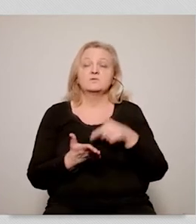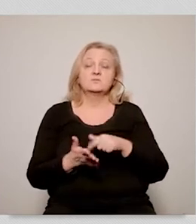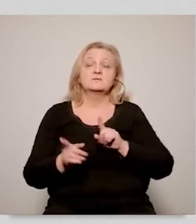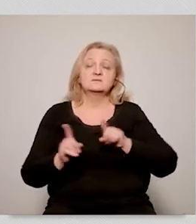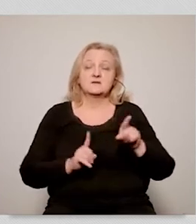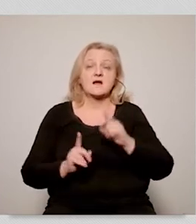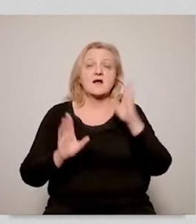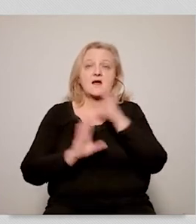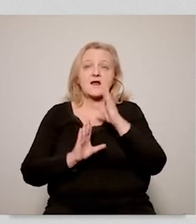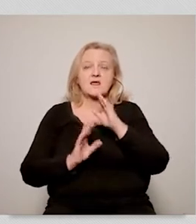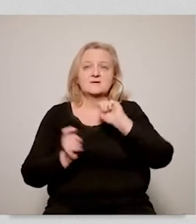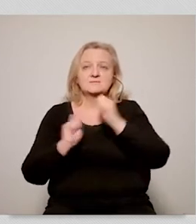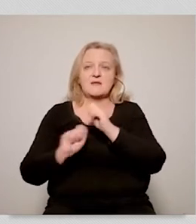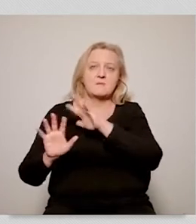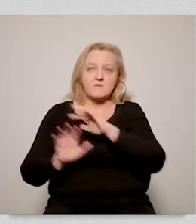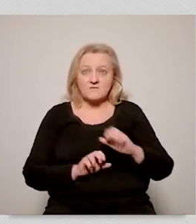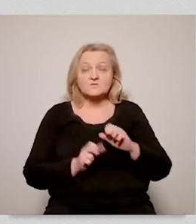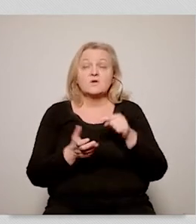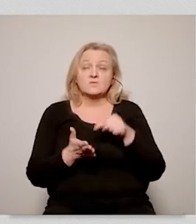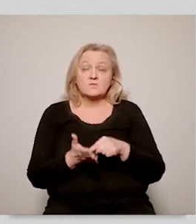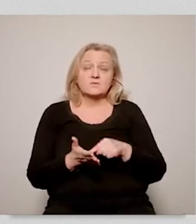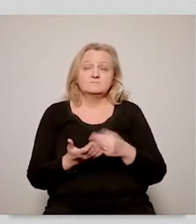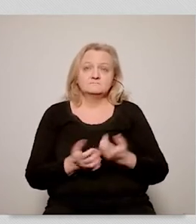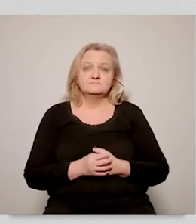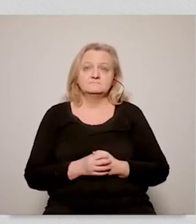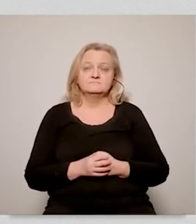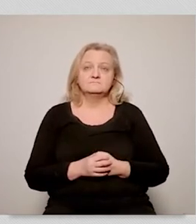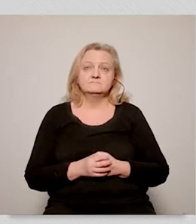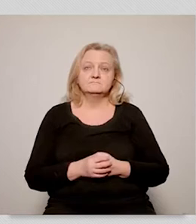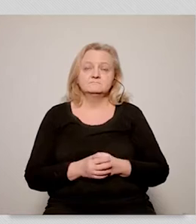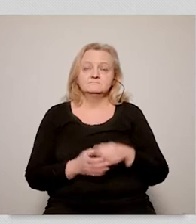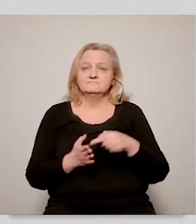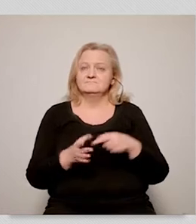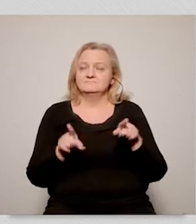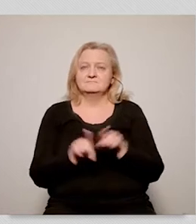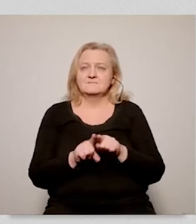think about the mankind facing the climate challenge. change.